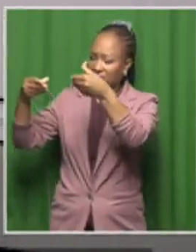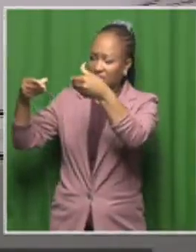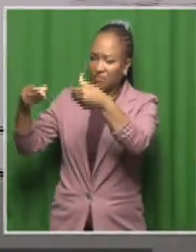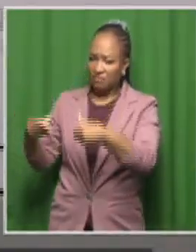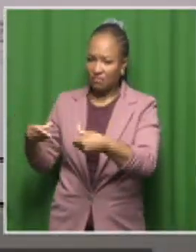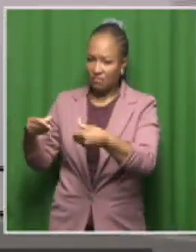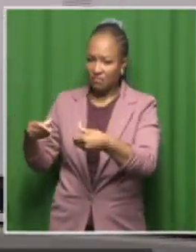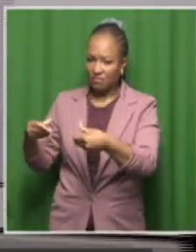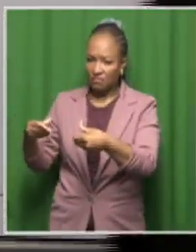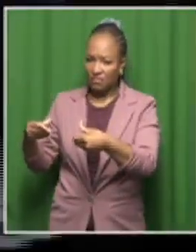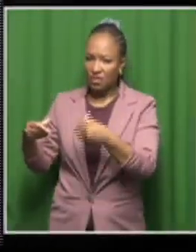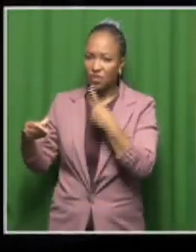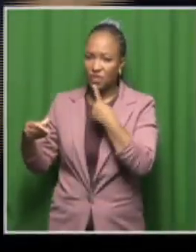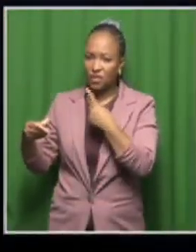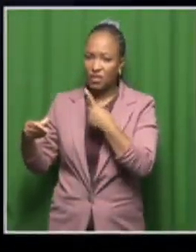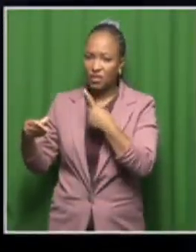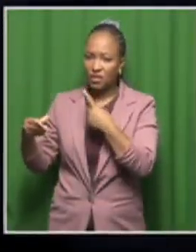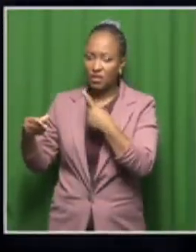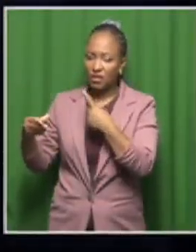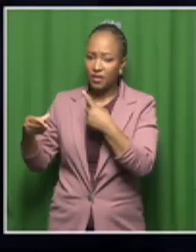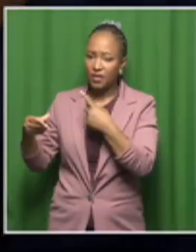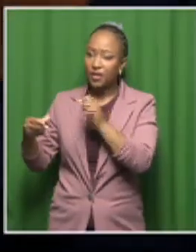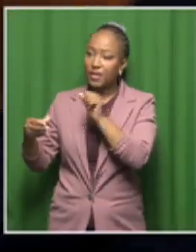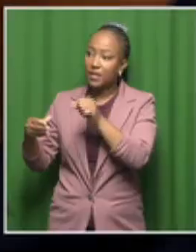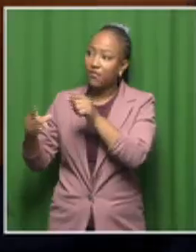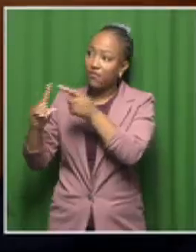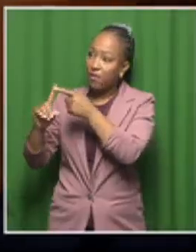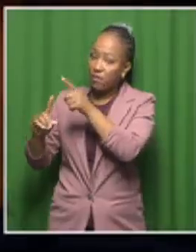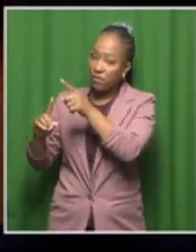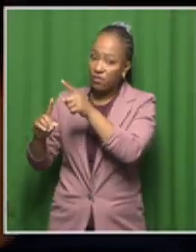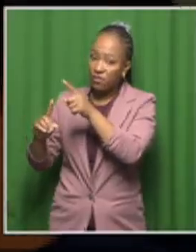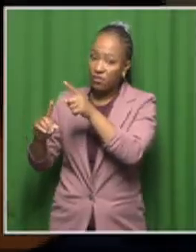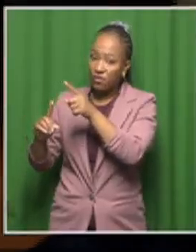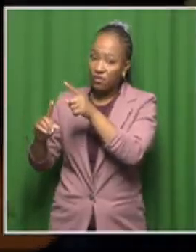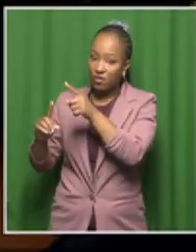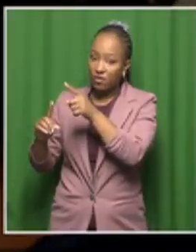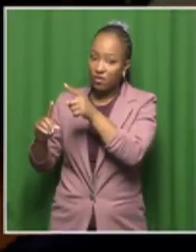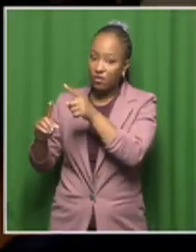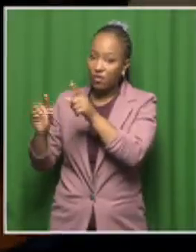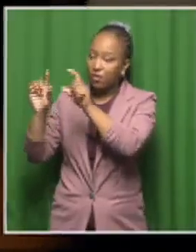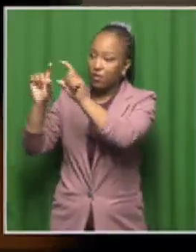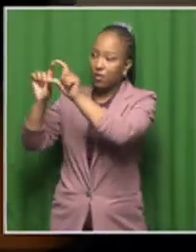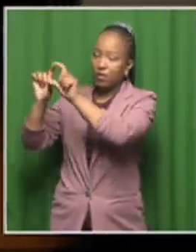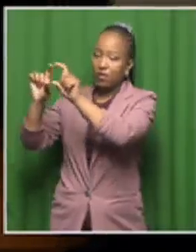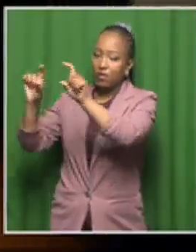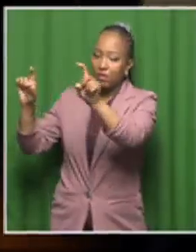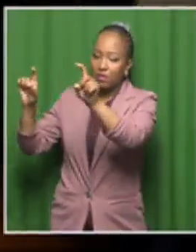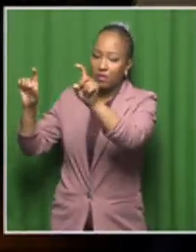from that side. Yes, this is an automator. It's an